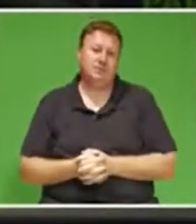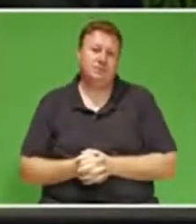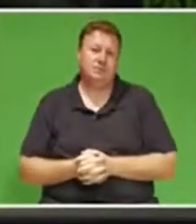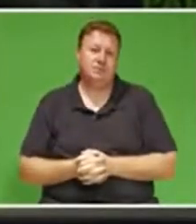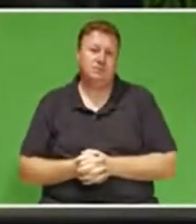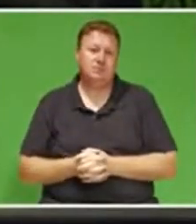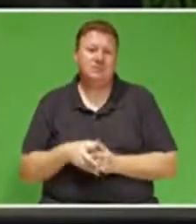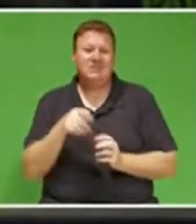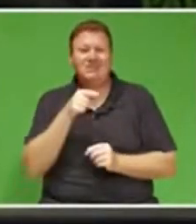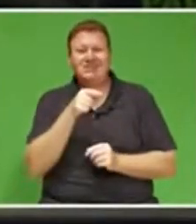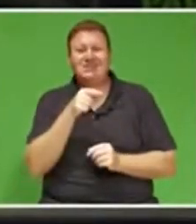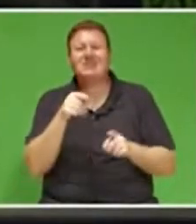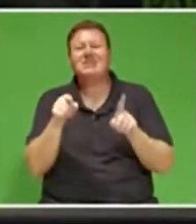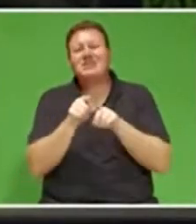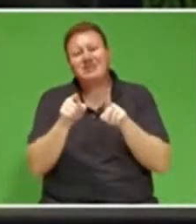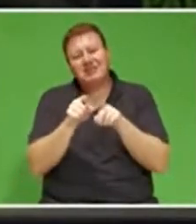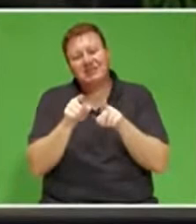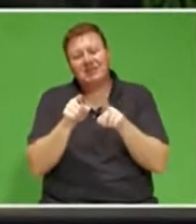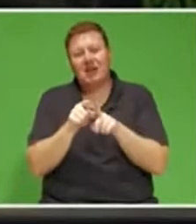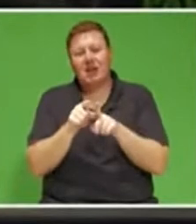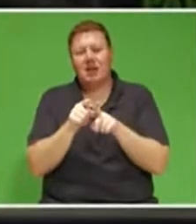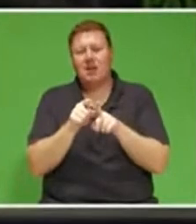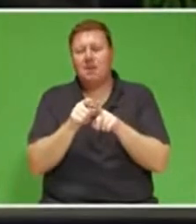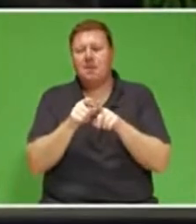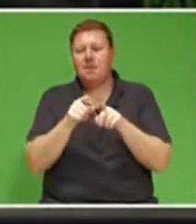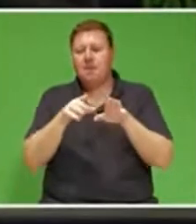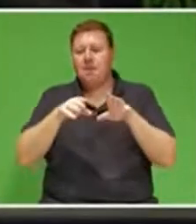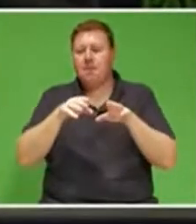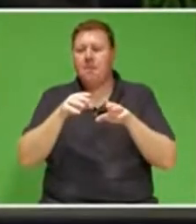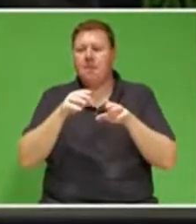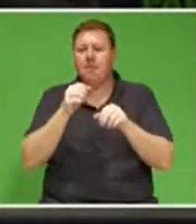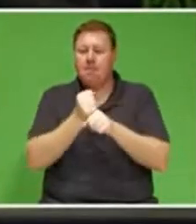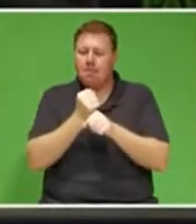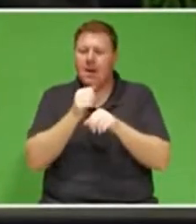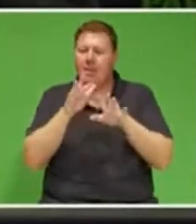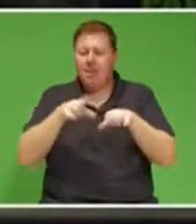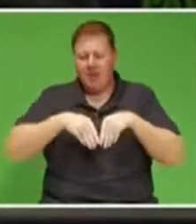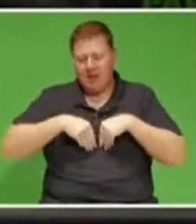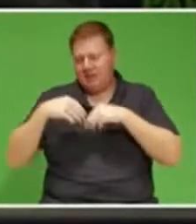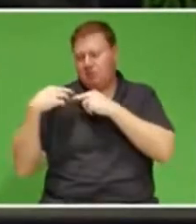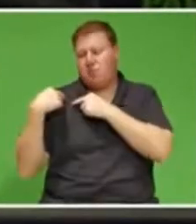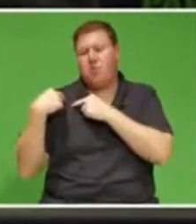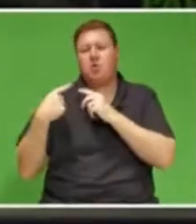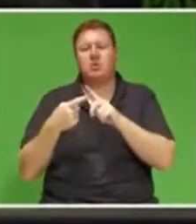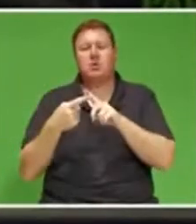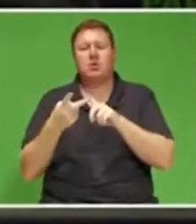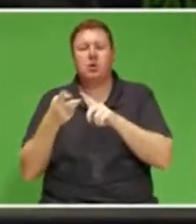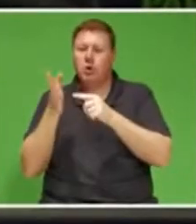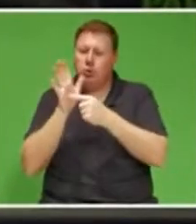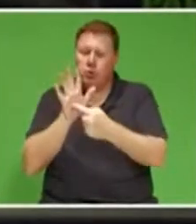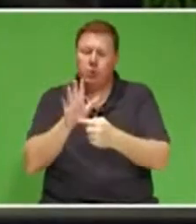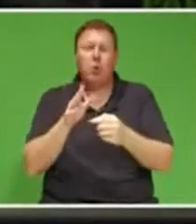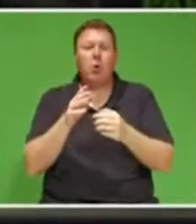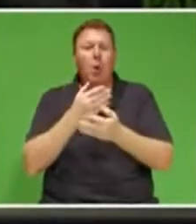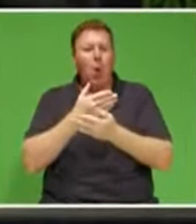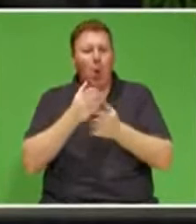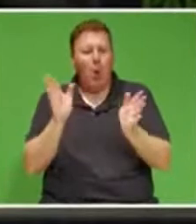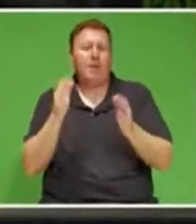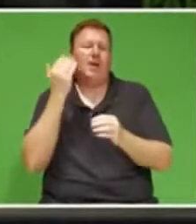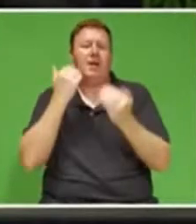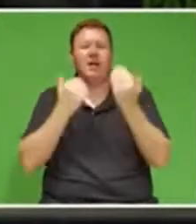for accountability, responsiveness, as well as openness in government. These values